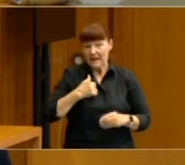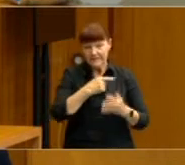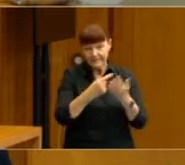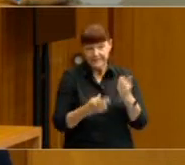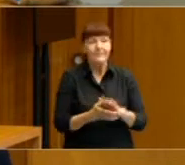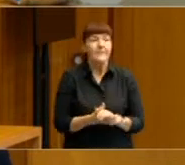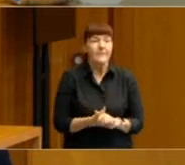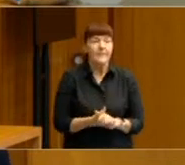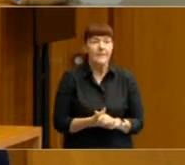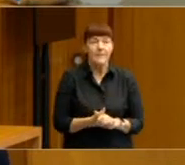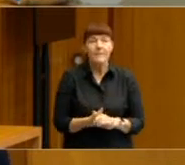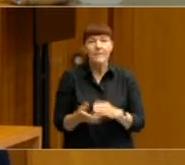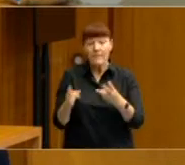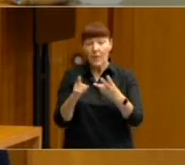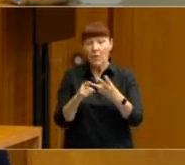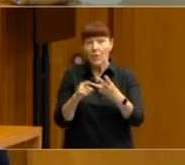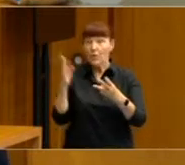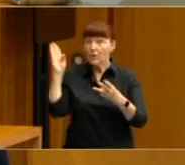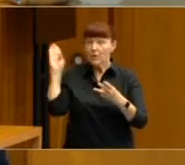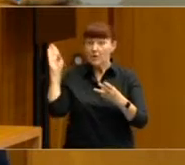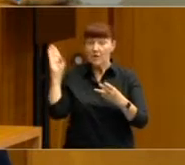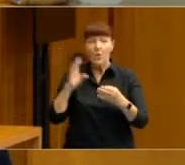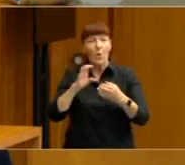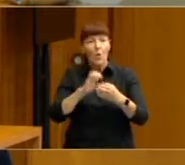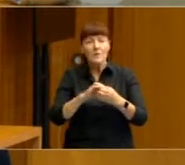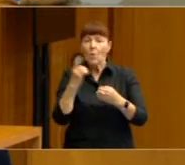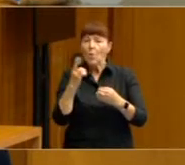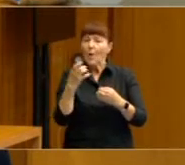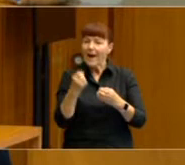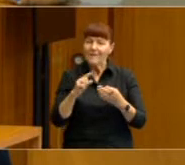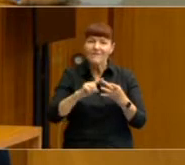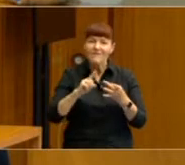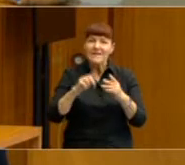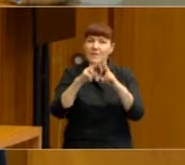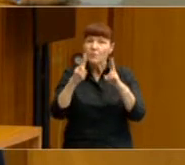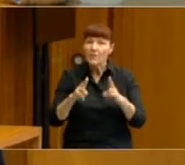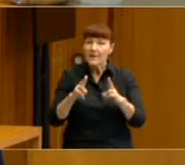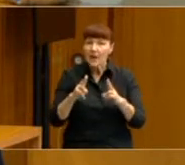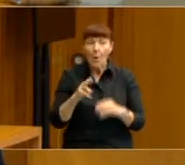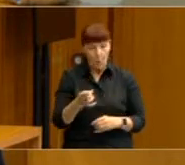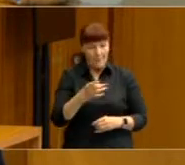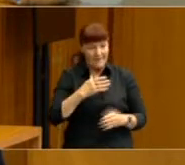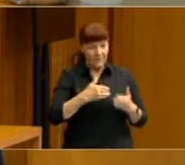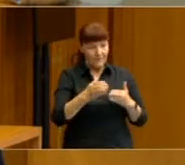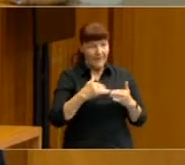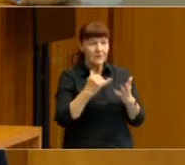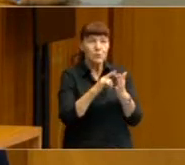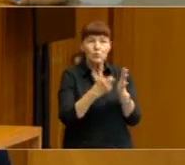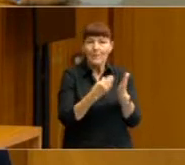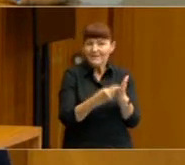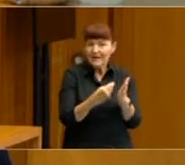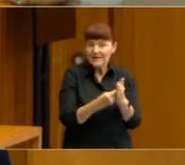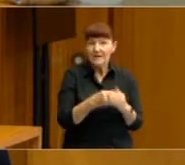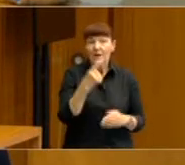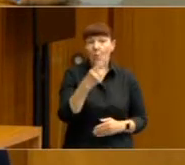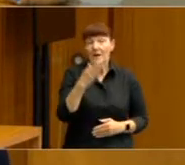Thirdly, you can see in terms of ownerships of an investment property and also of a self-managed super fund, about one in